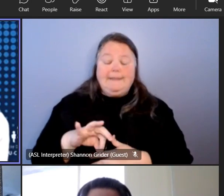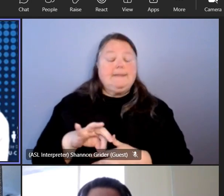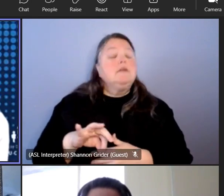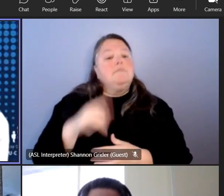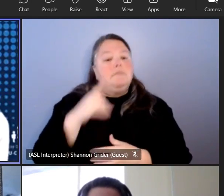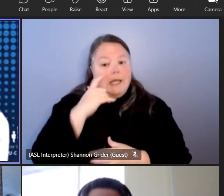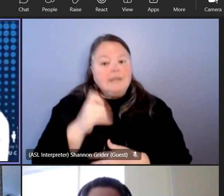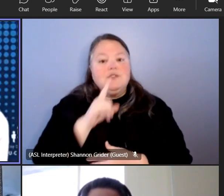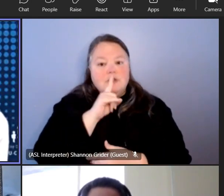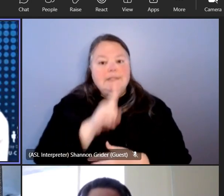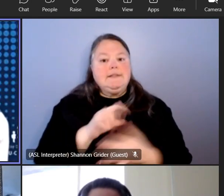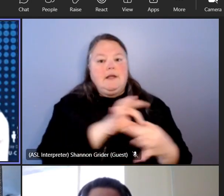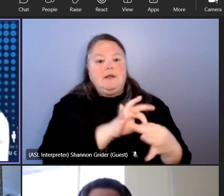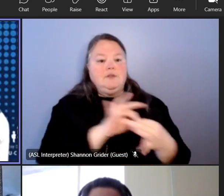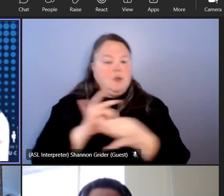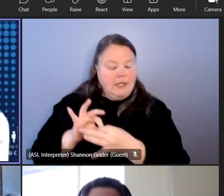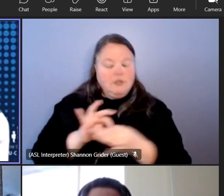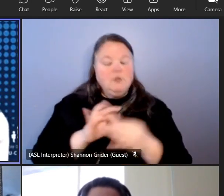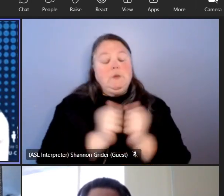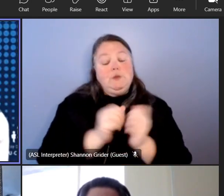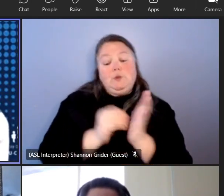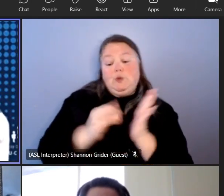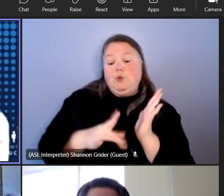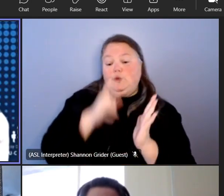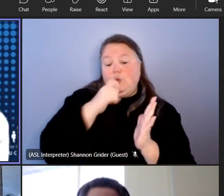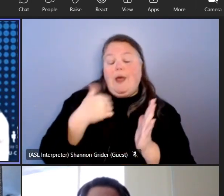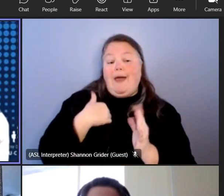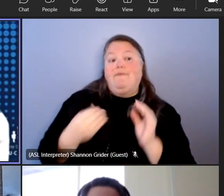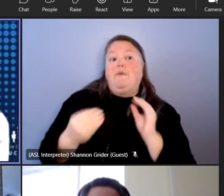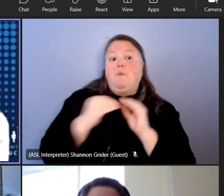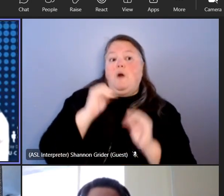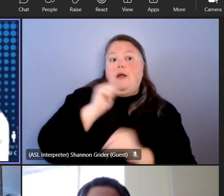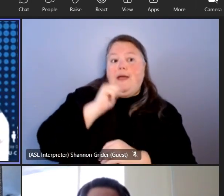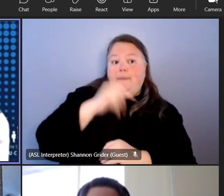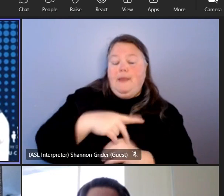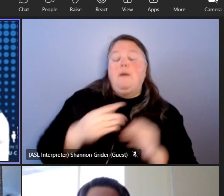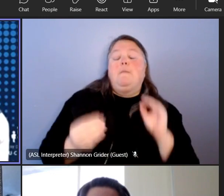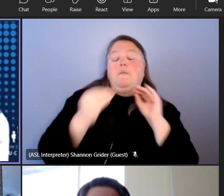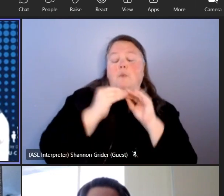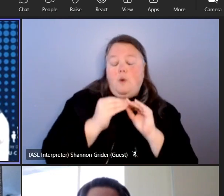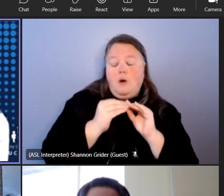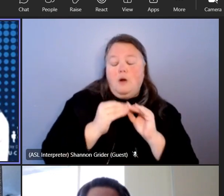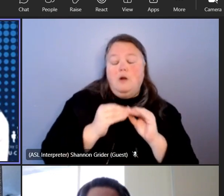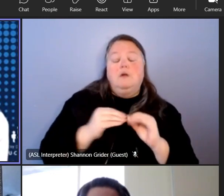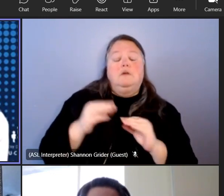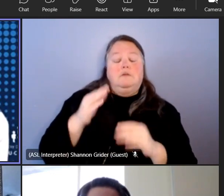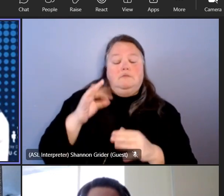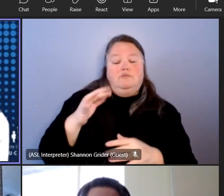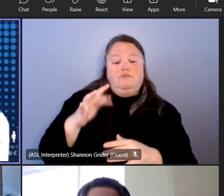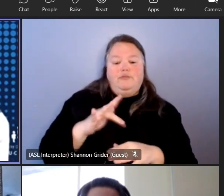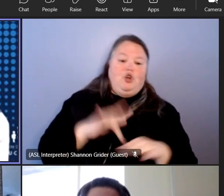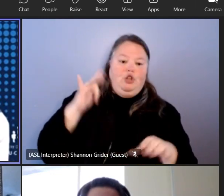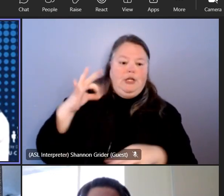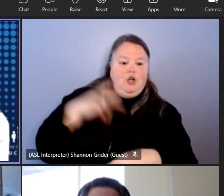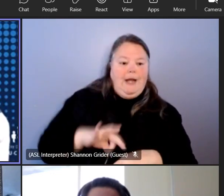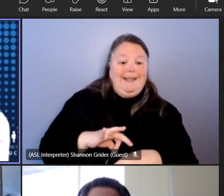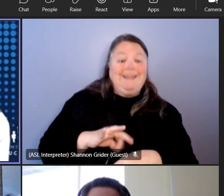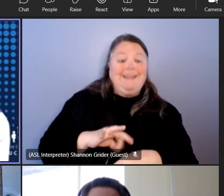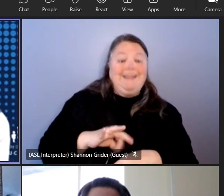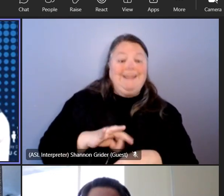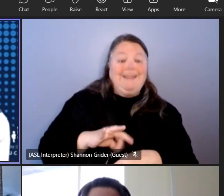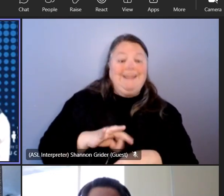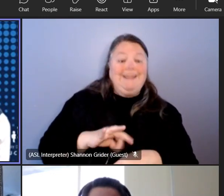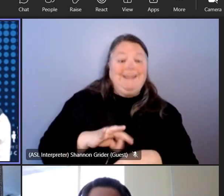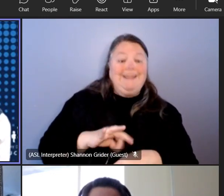there is an association with students who have more of those are more likely to go to higher education more likely to finish so that that